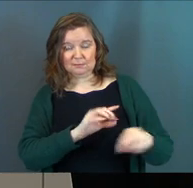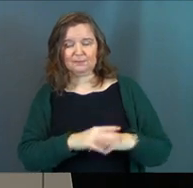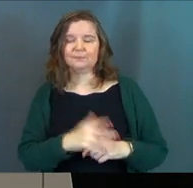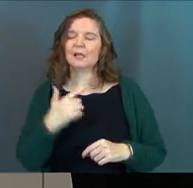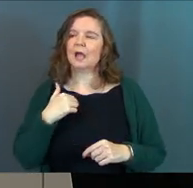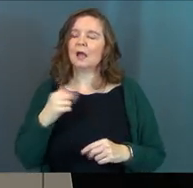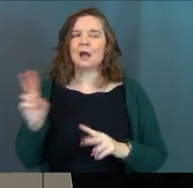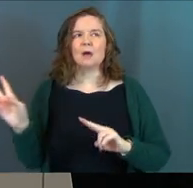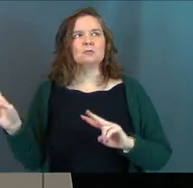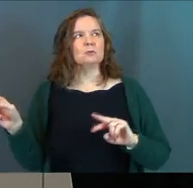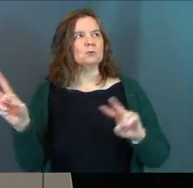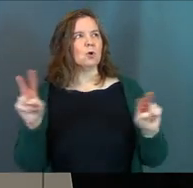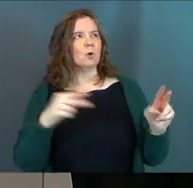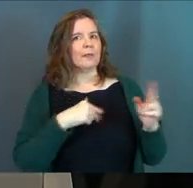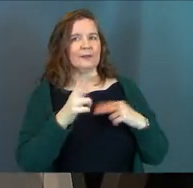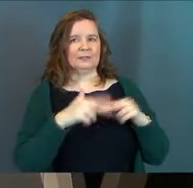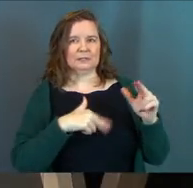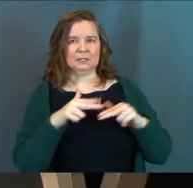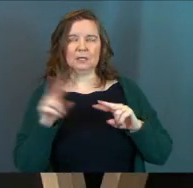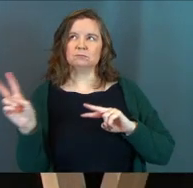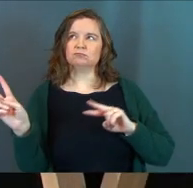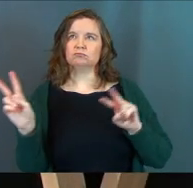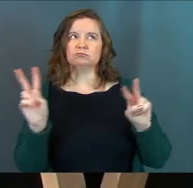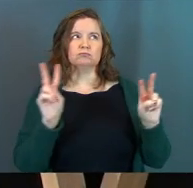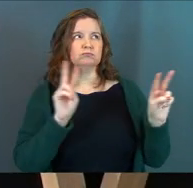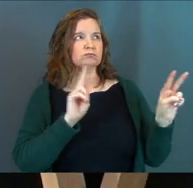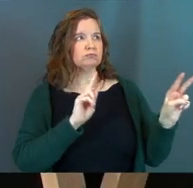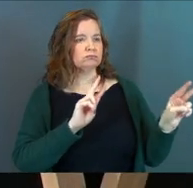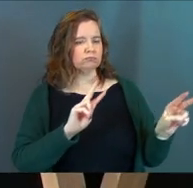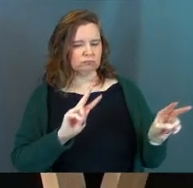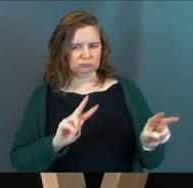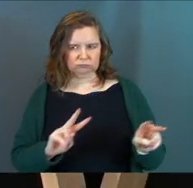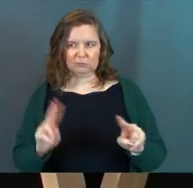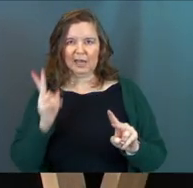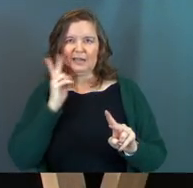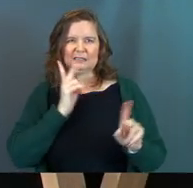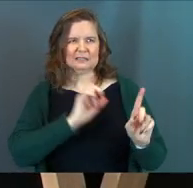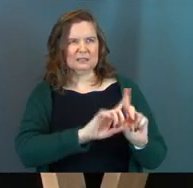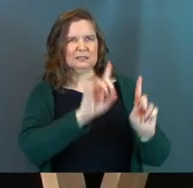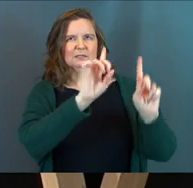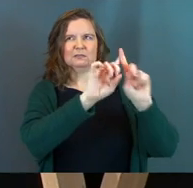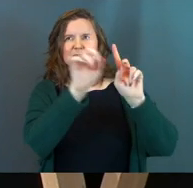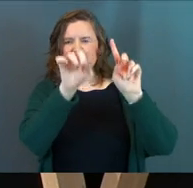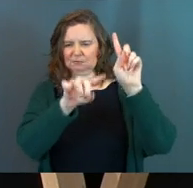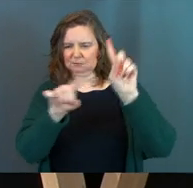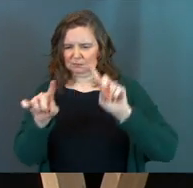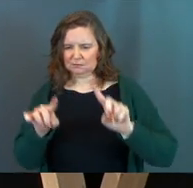And I'm looking around their facility and I'm seeing a lot of stuff there